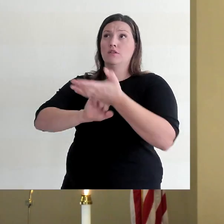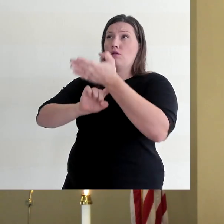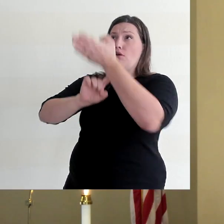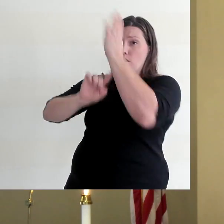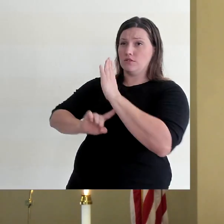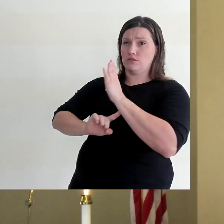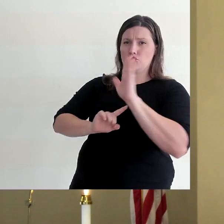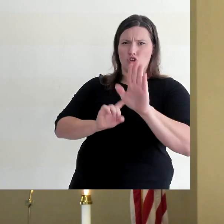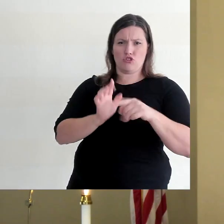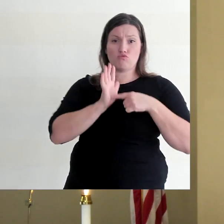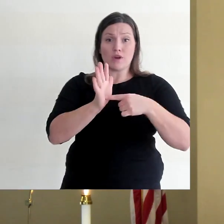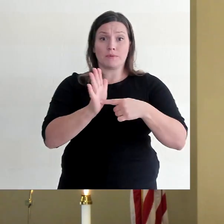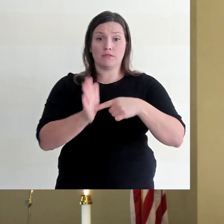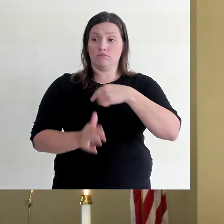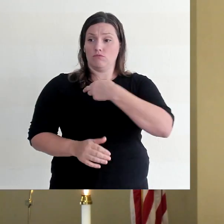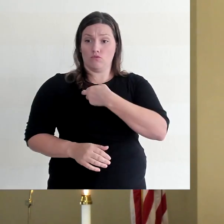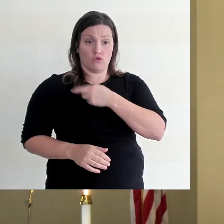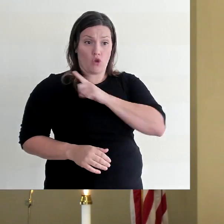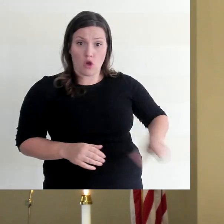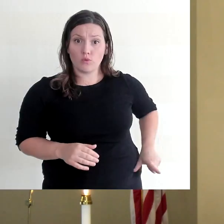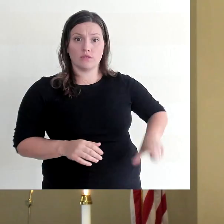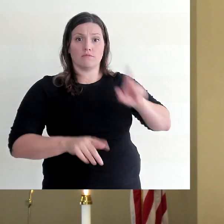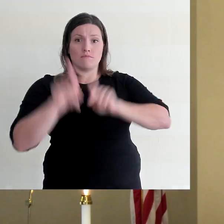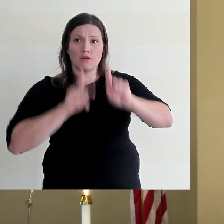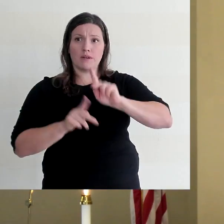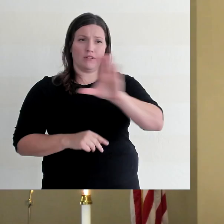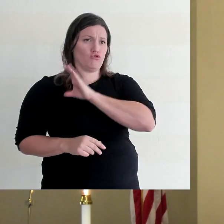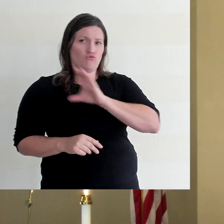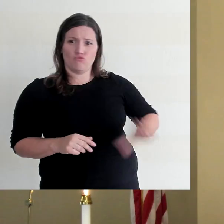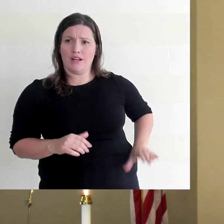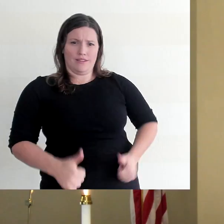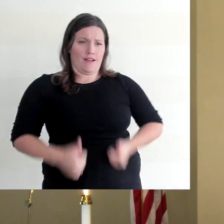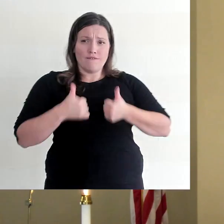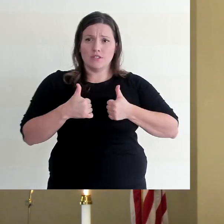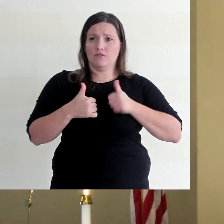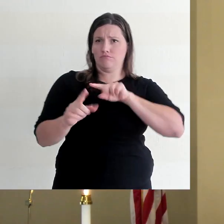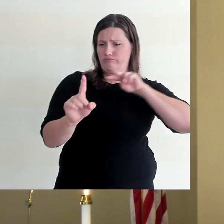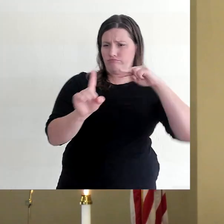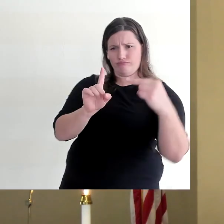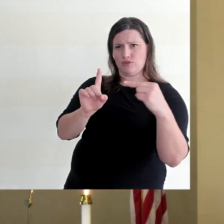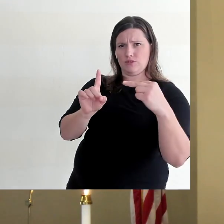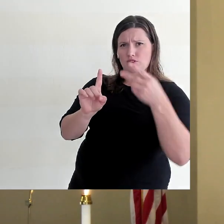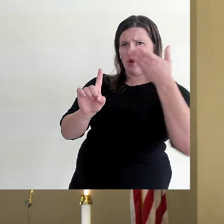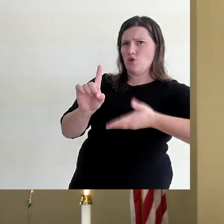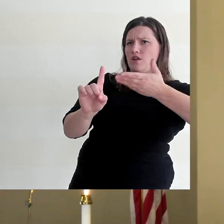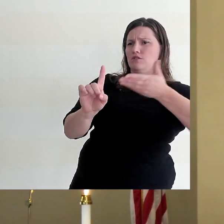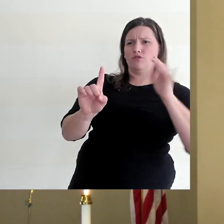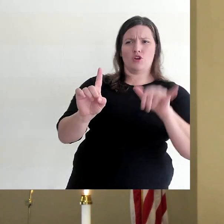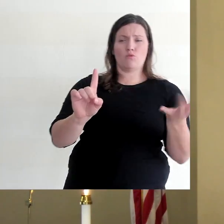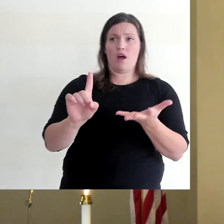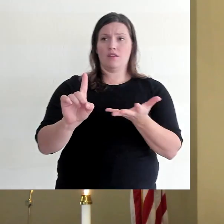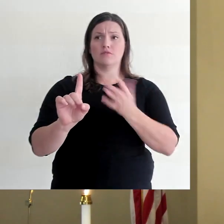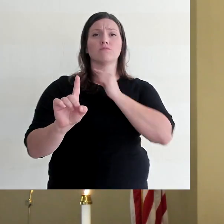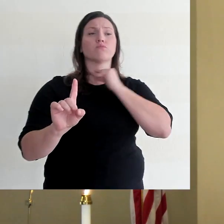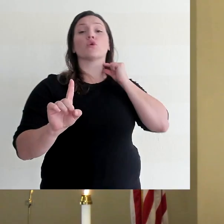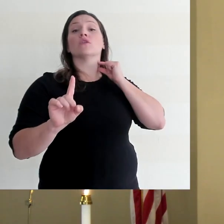the Lord to the people in your life. Your Christian life is viewed as a priestly service